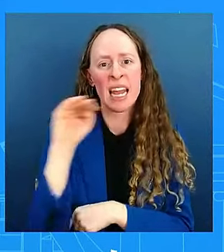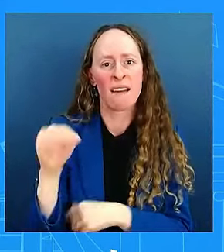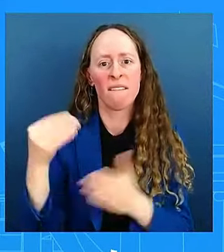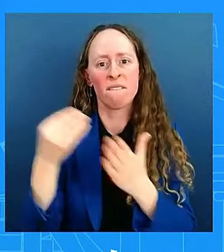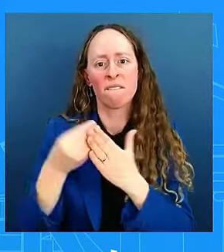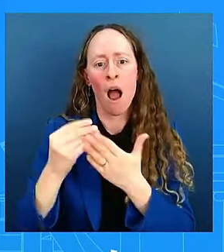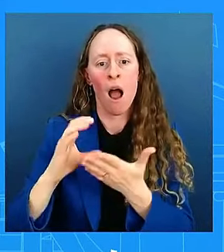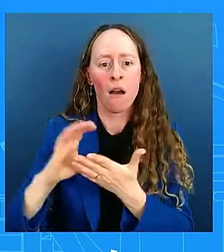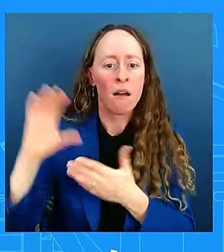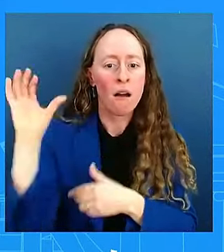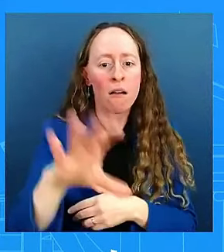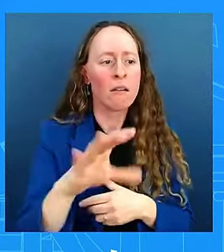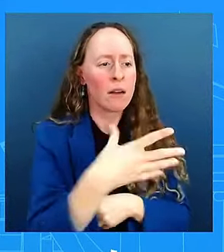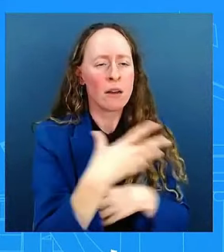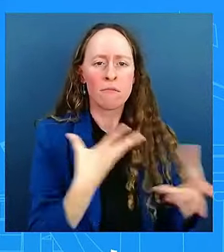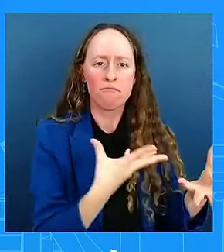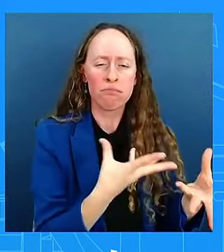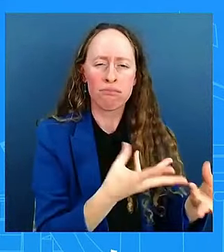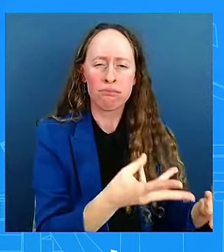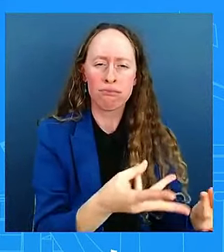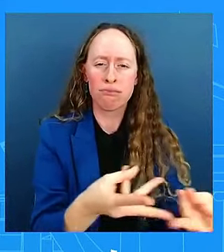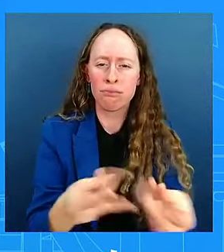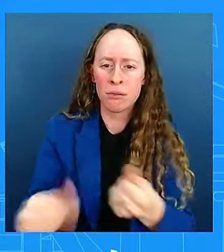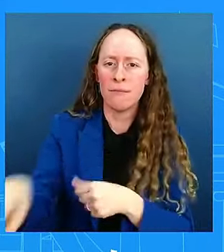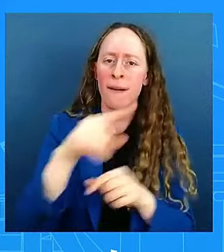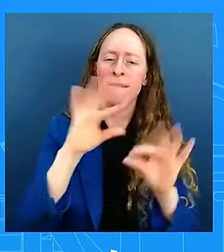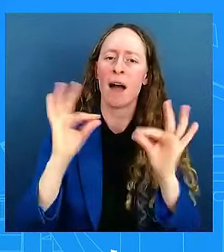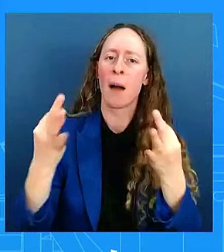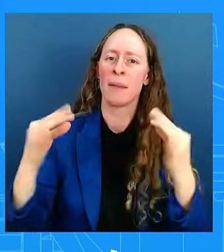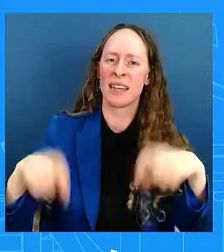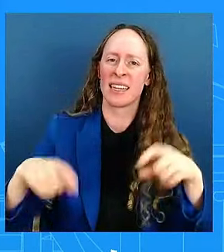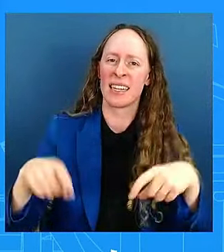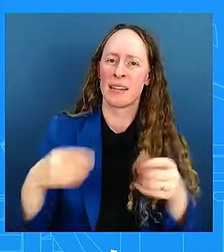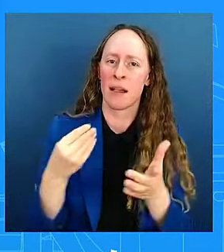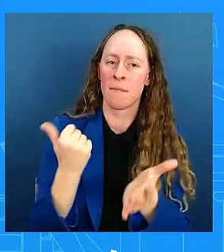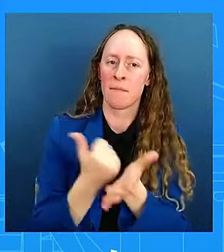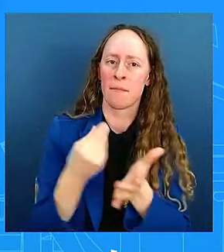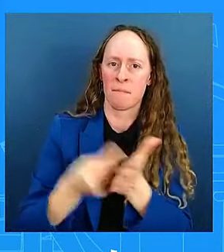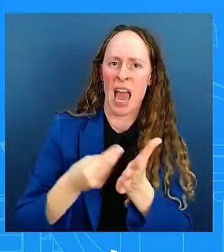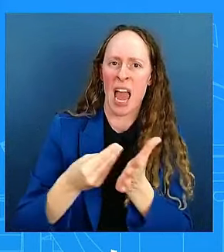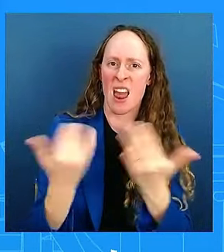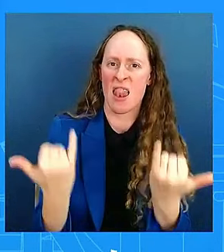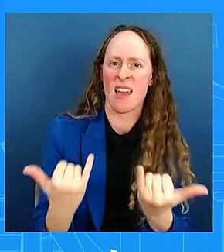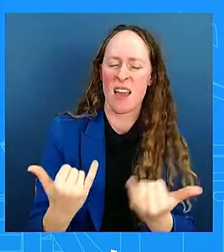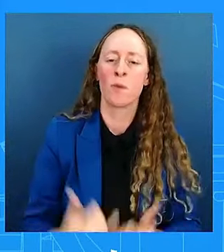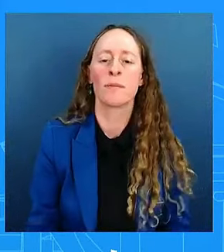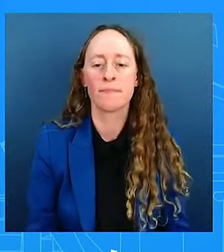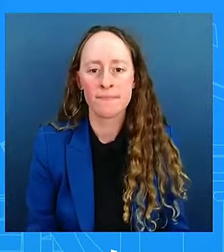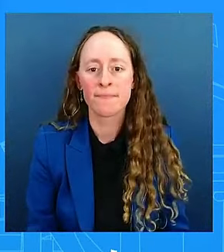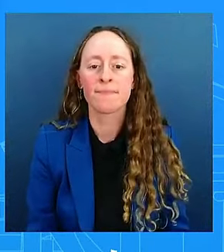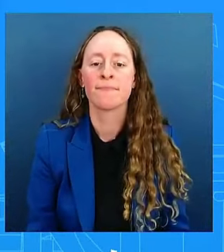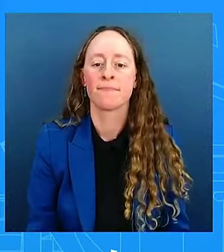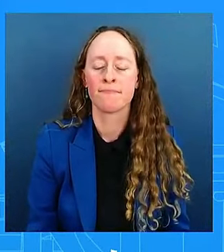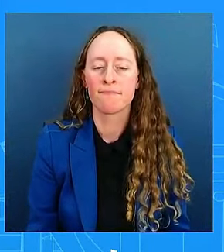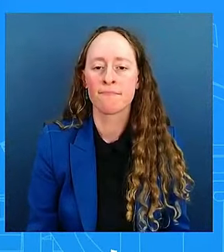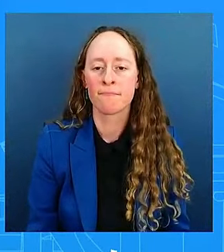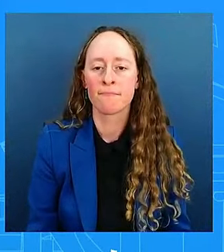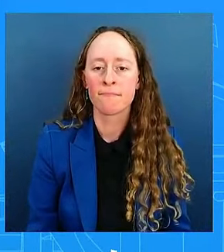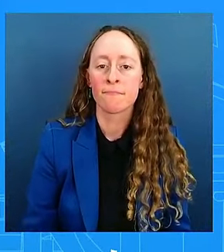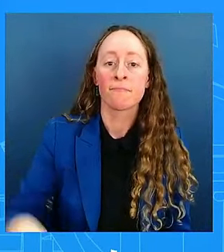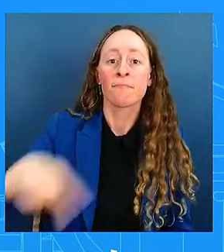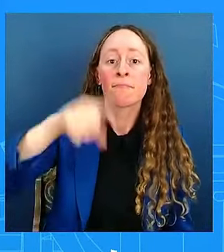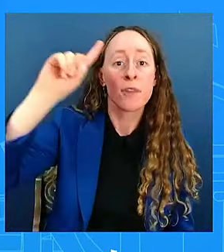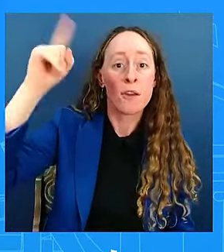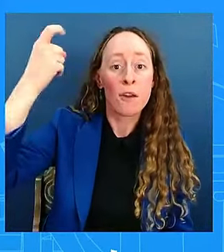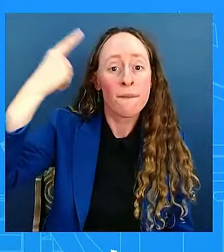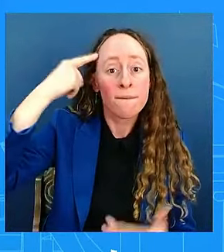recover. And a wide range of bipartisan officials, including the governors of every affected state,